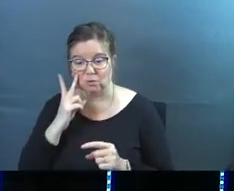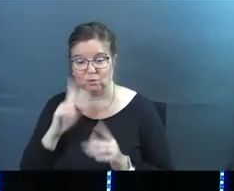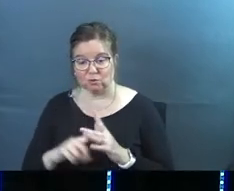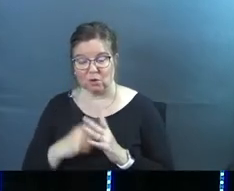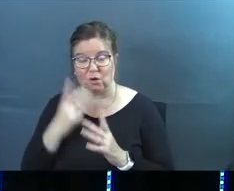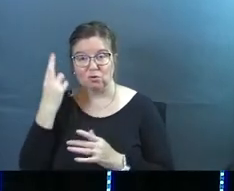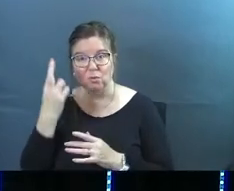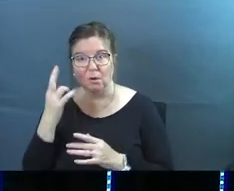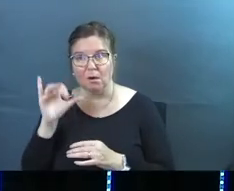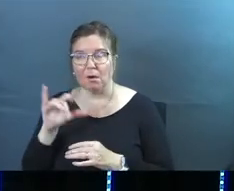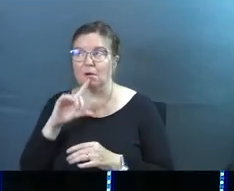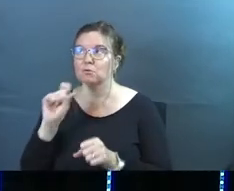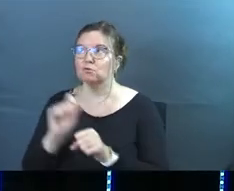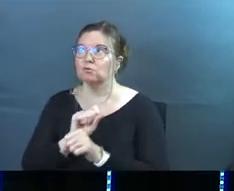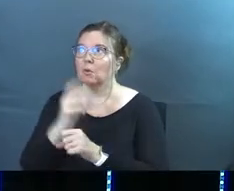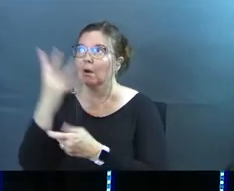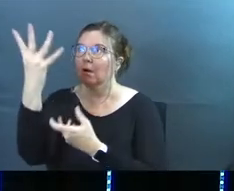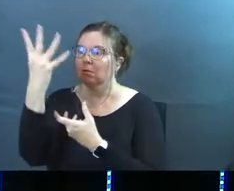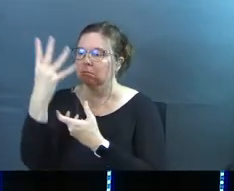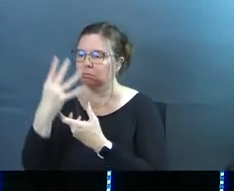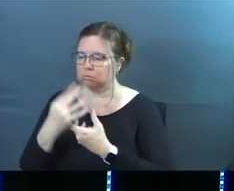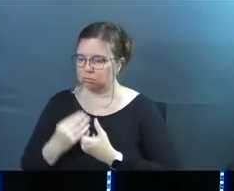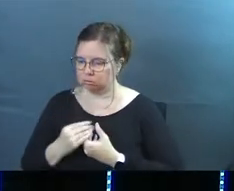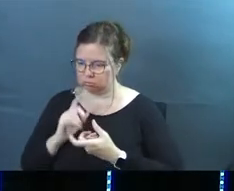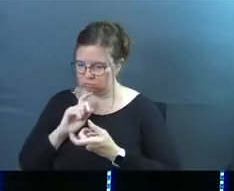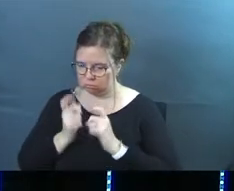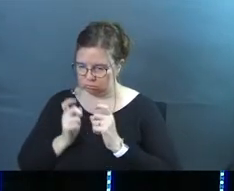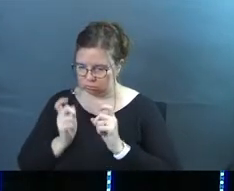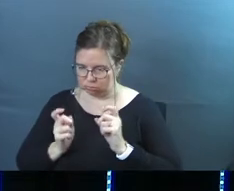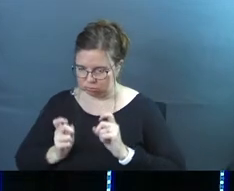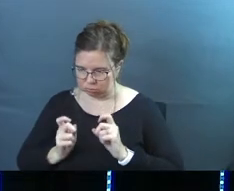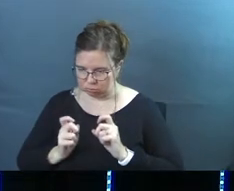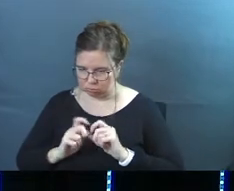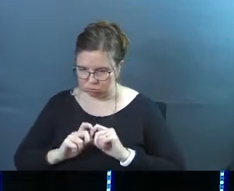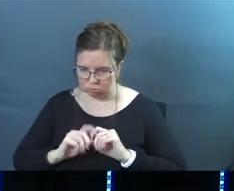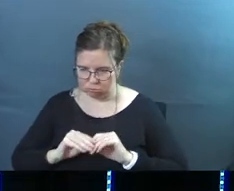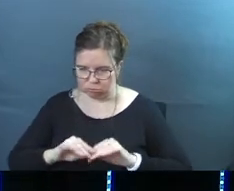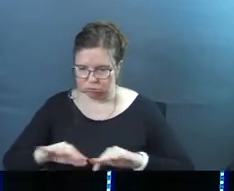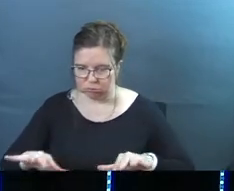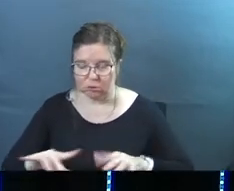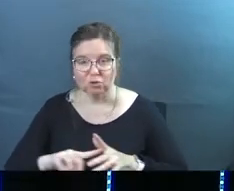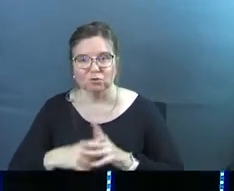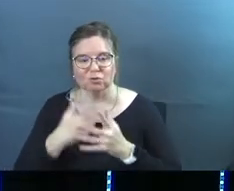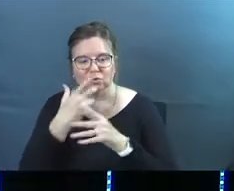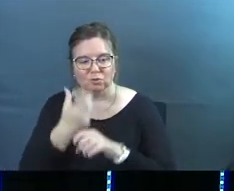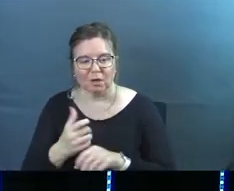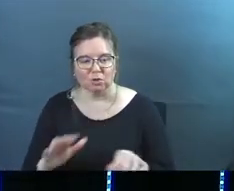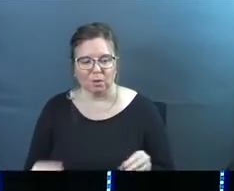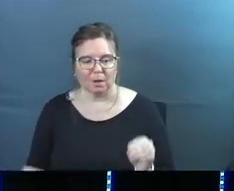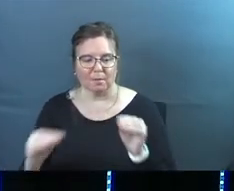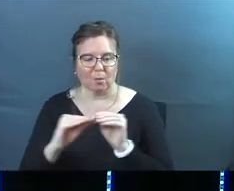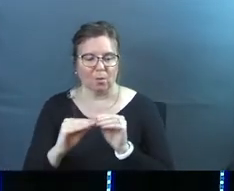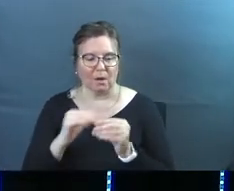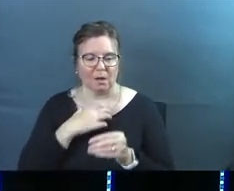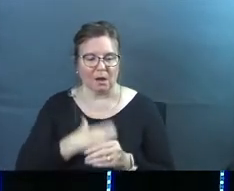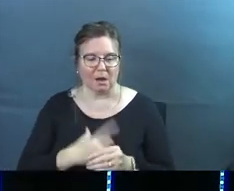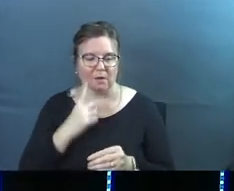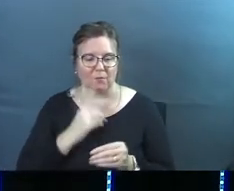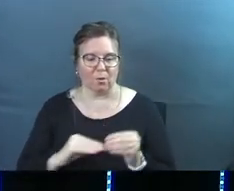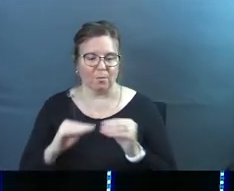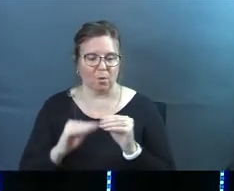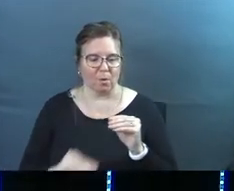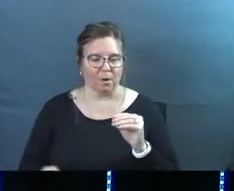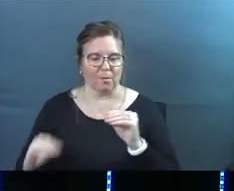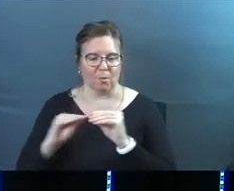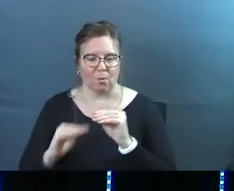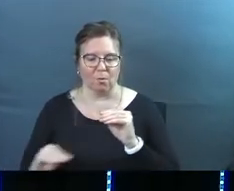start to realize that it's all true and it all starts to change me, you start to trust it and you start to do it more and you get a hunger for more and